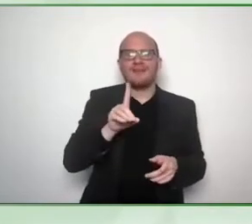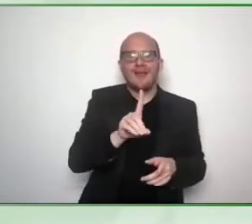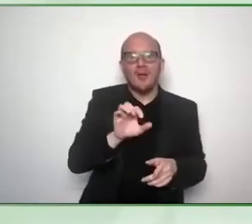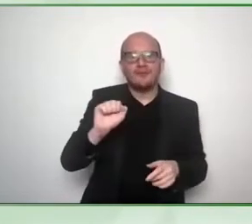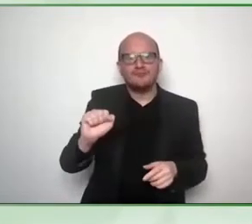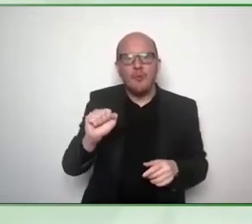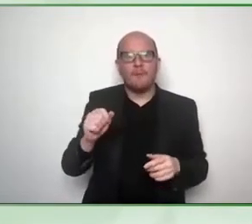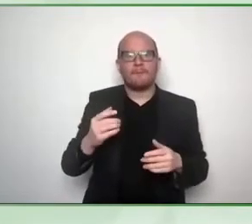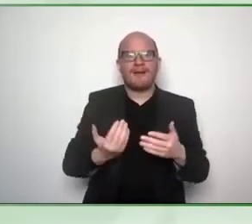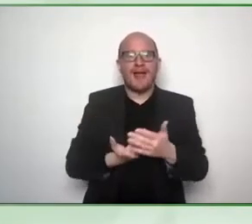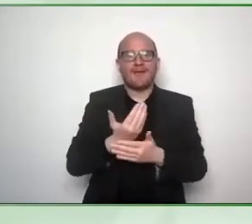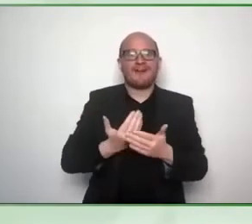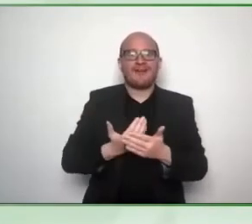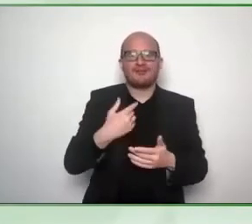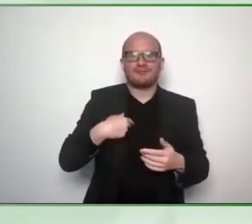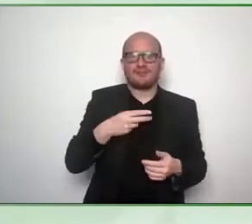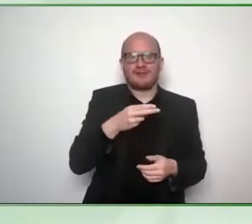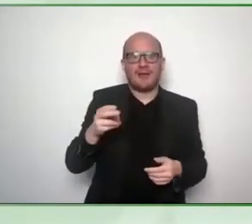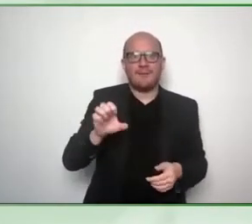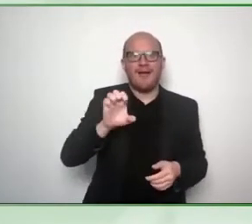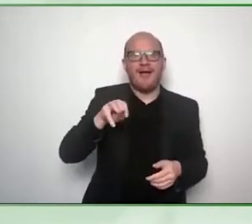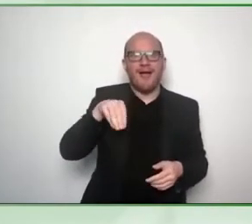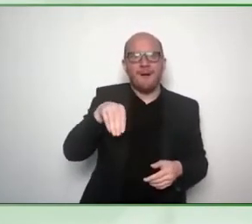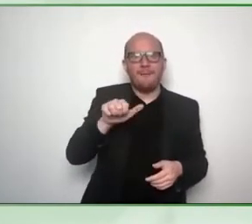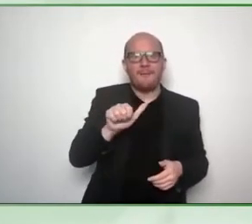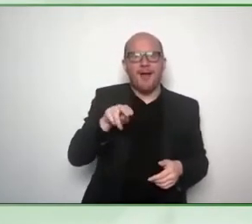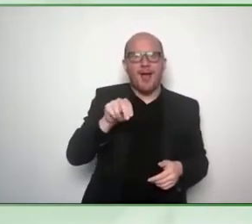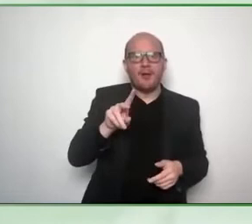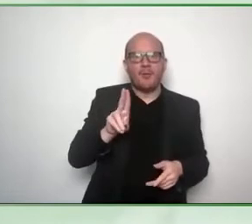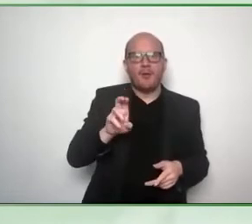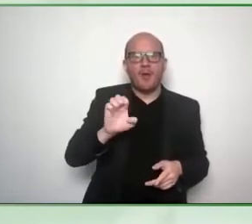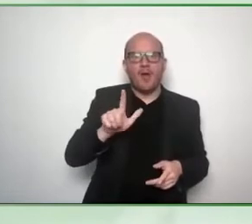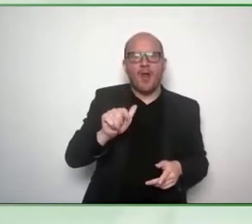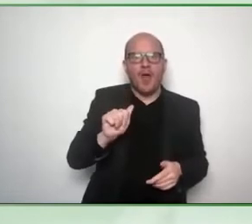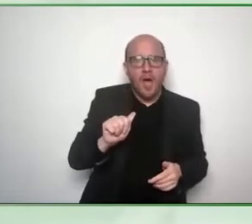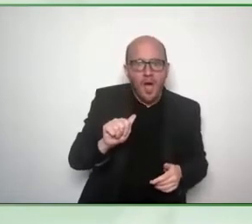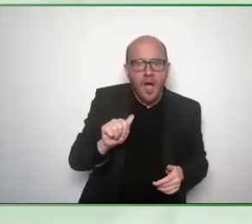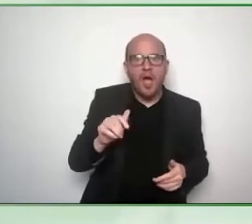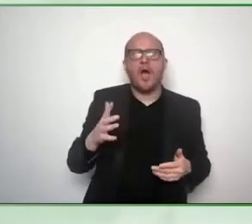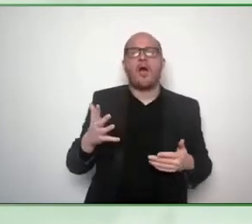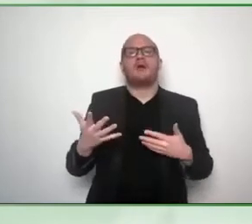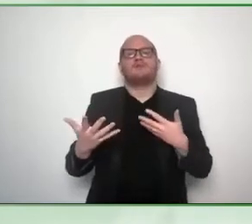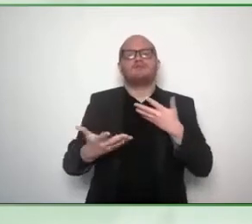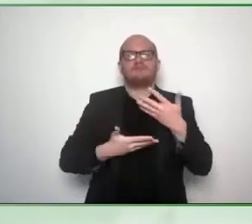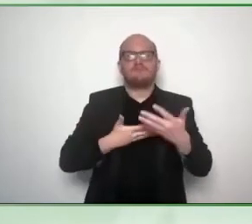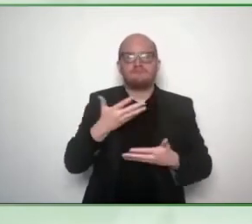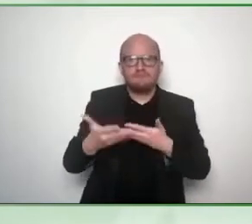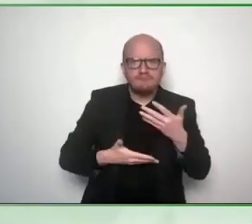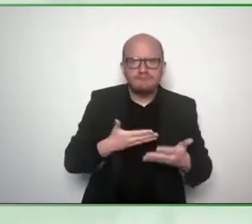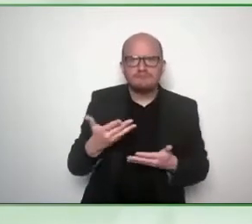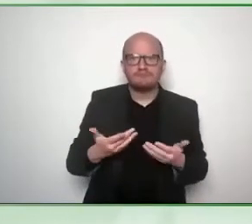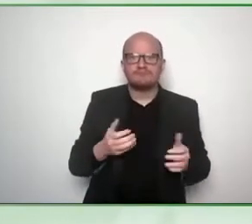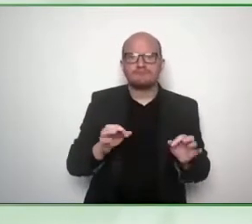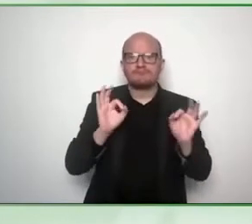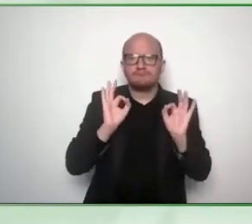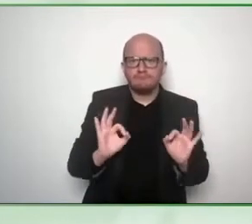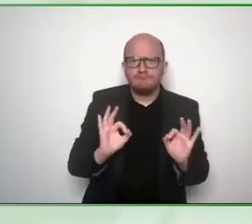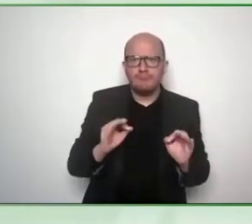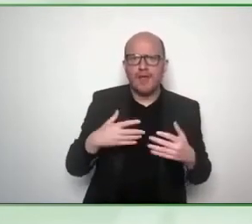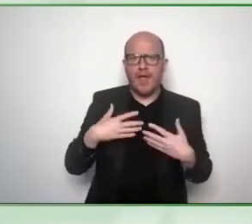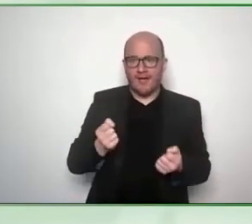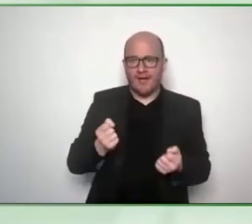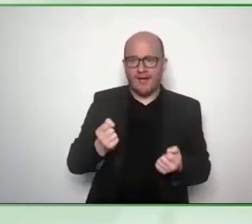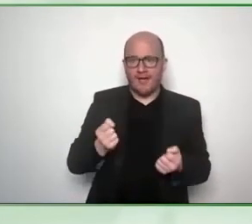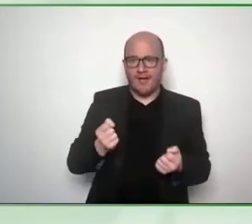interested the task of overviewing on the ground the fireside justation it is the best task I could get because I'm hearing